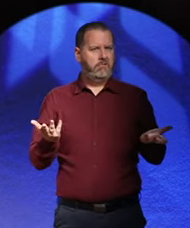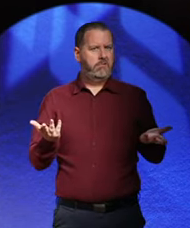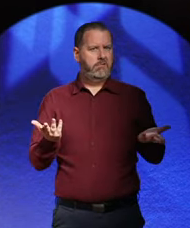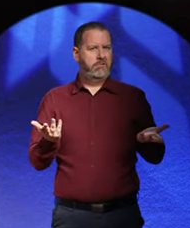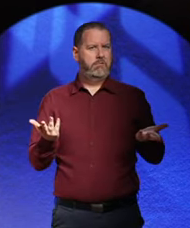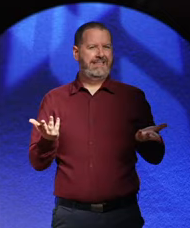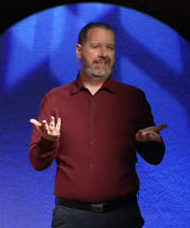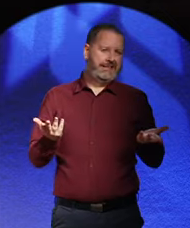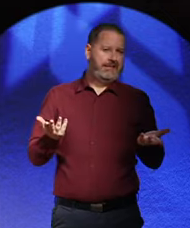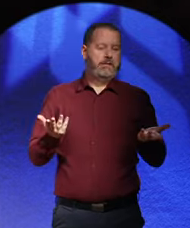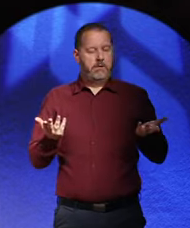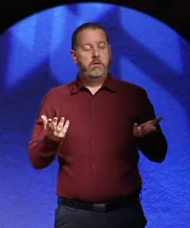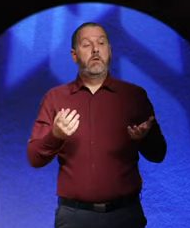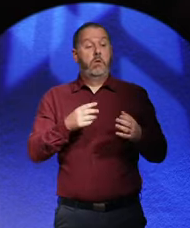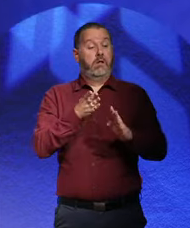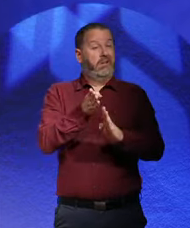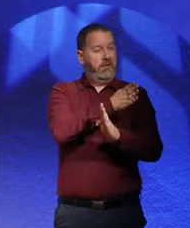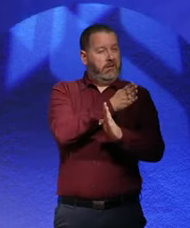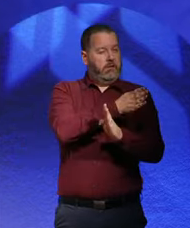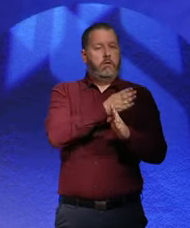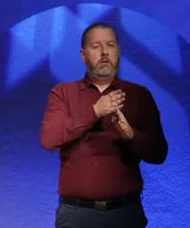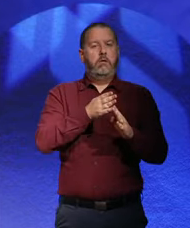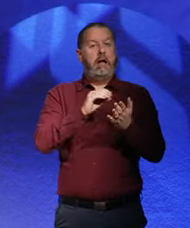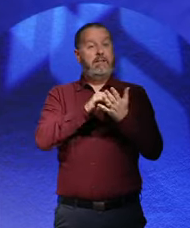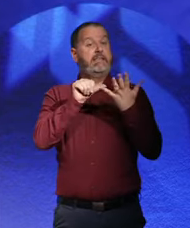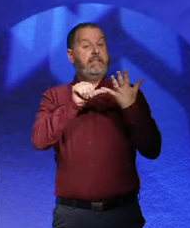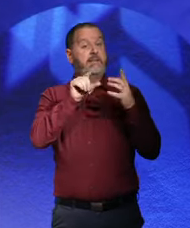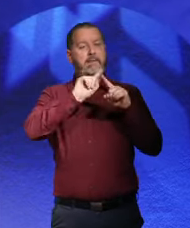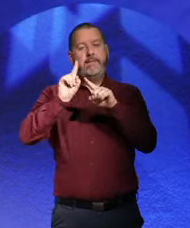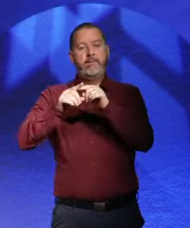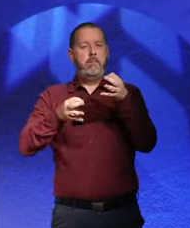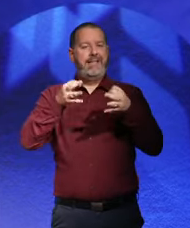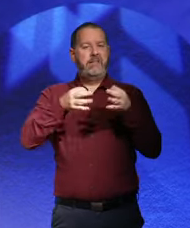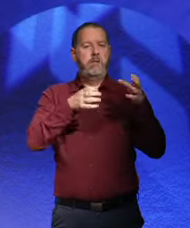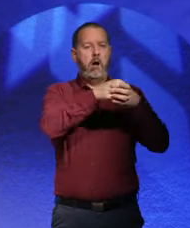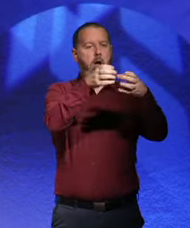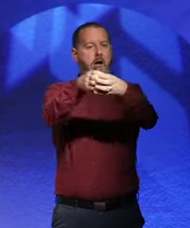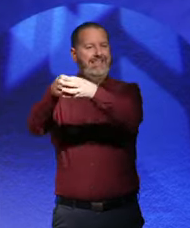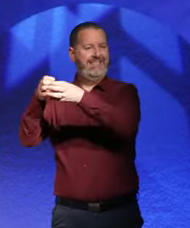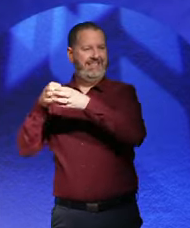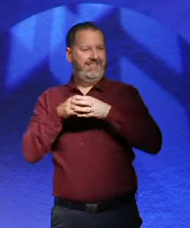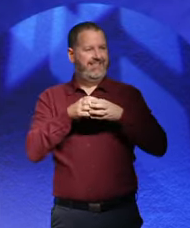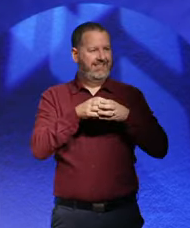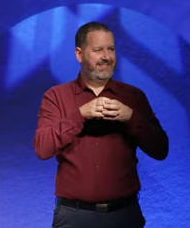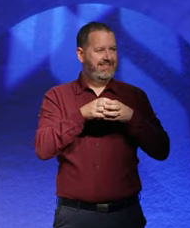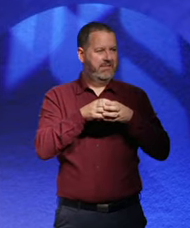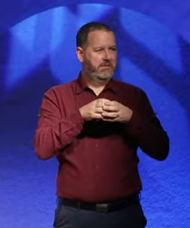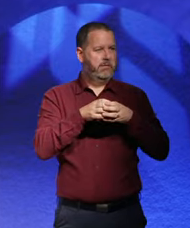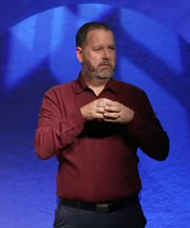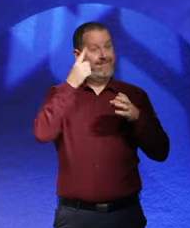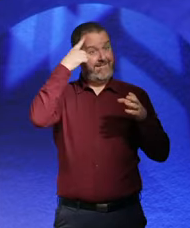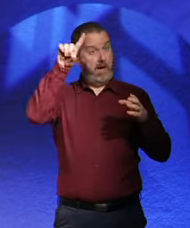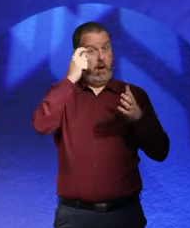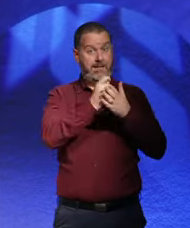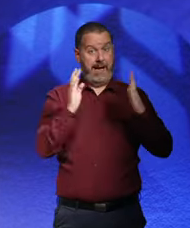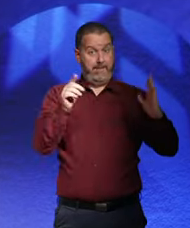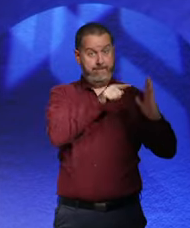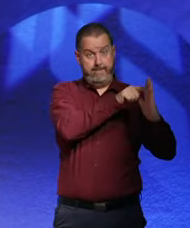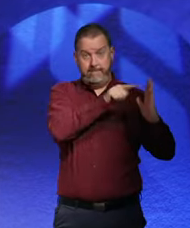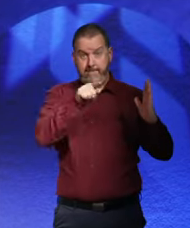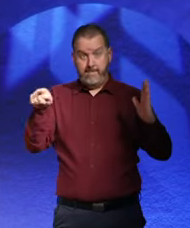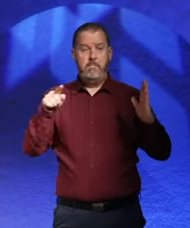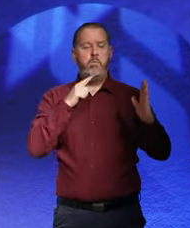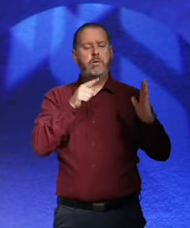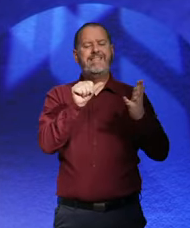So the parties, the six main parties of Weimar sort of existed in the Kaiser Reich